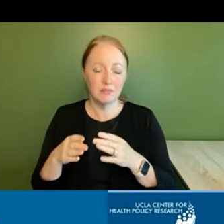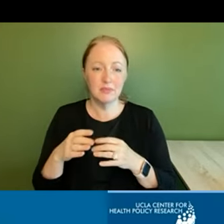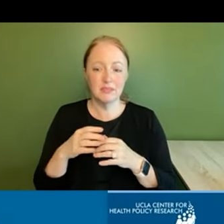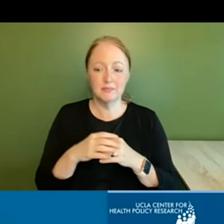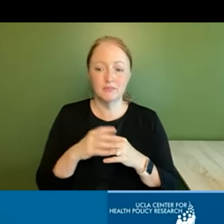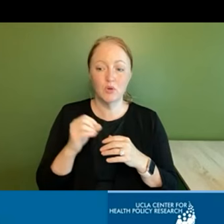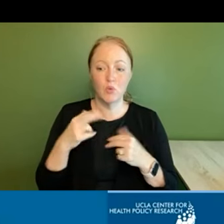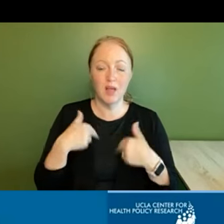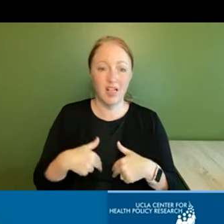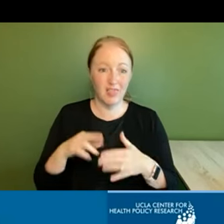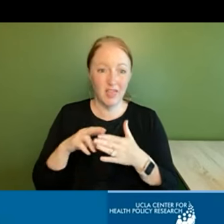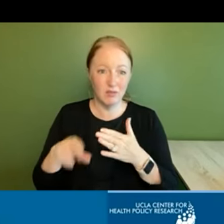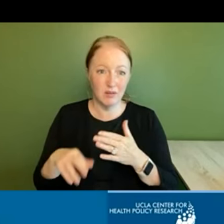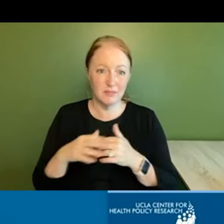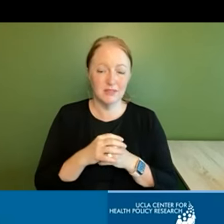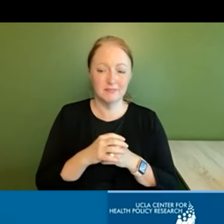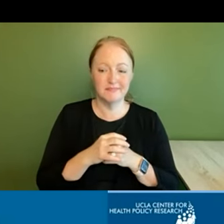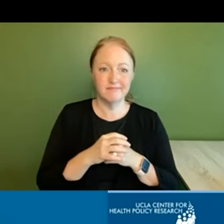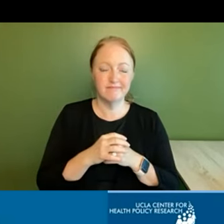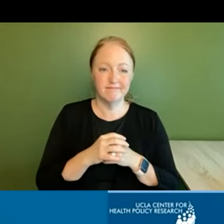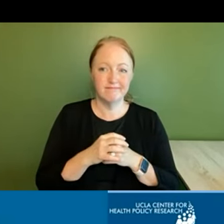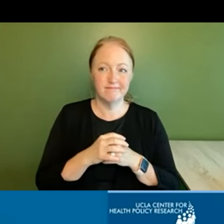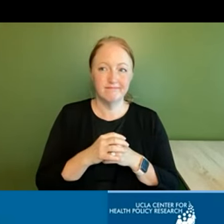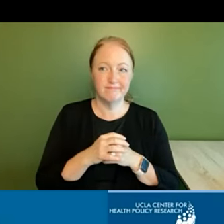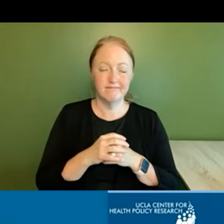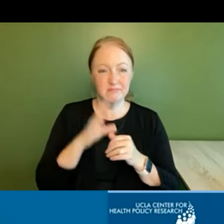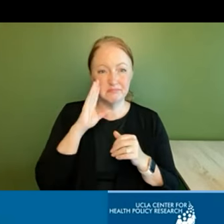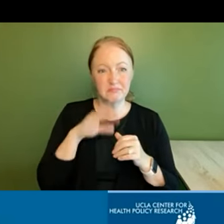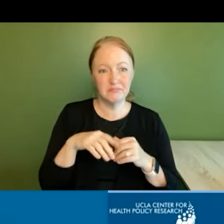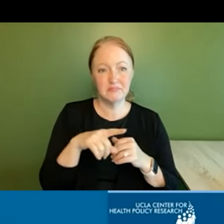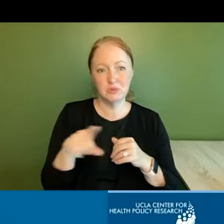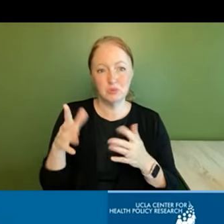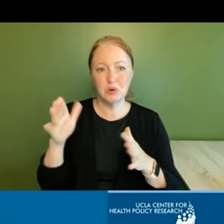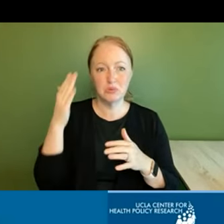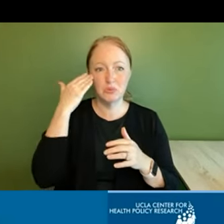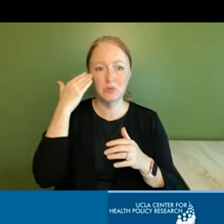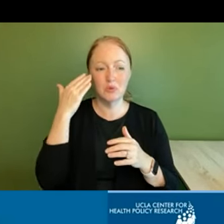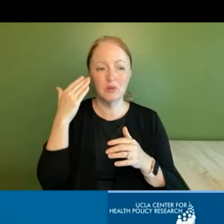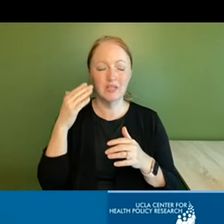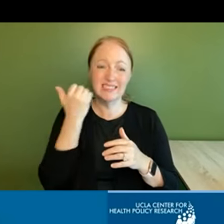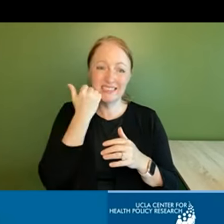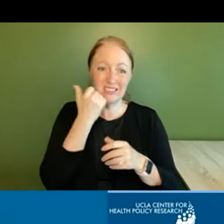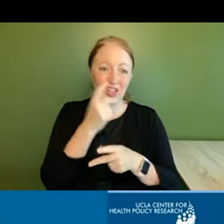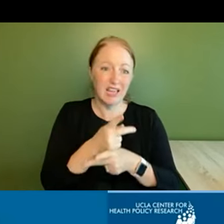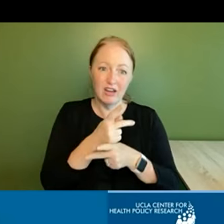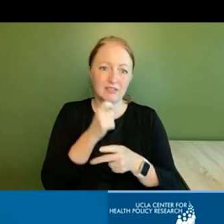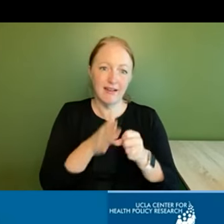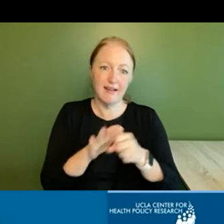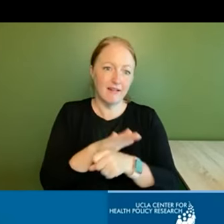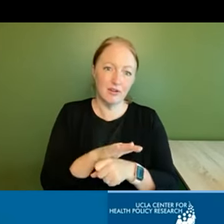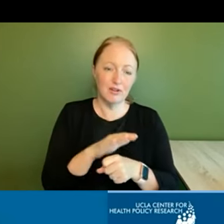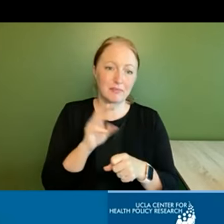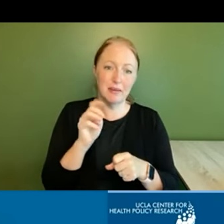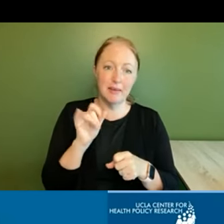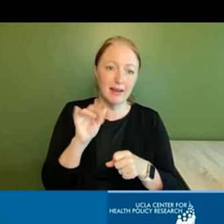oral health outcomes and you know as you all probably know that you know dental care isn't covered by